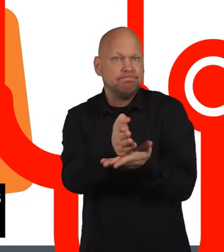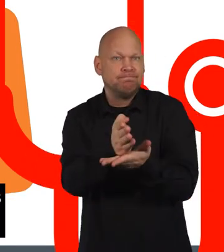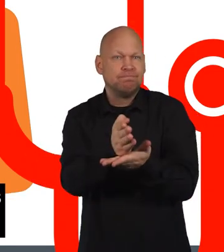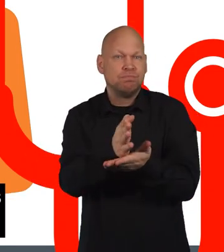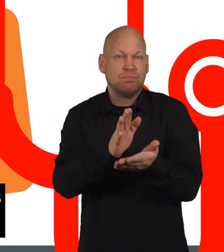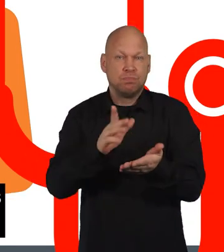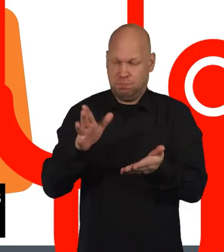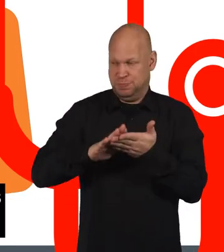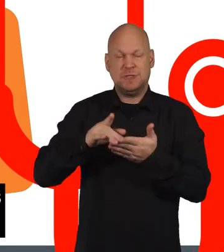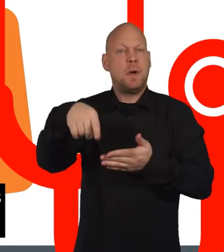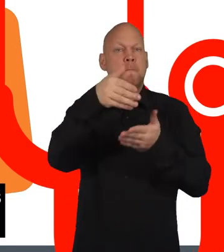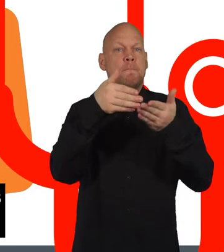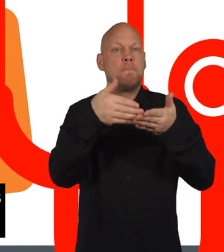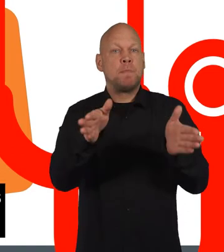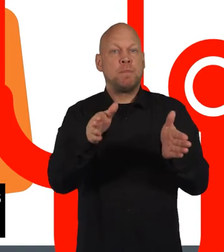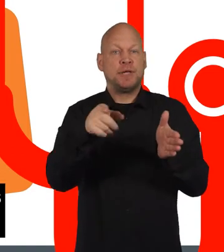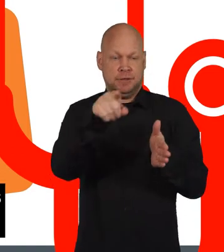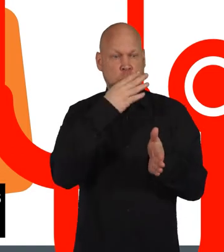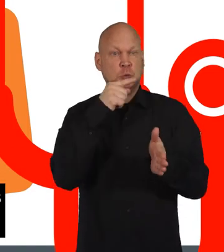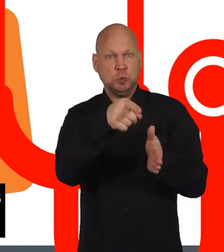see to public services they use.